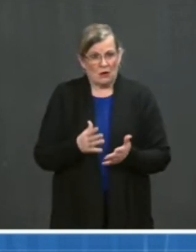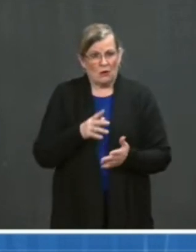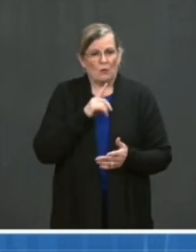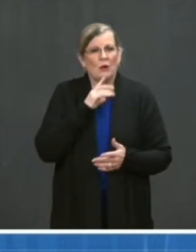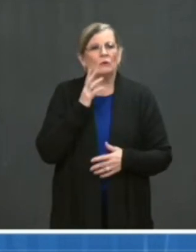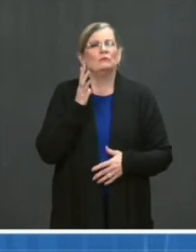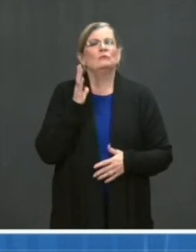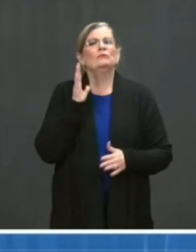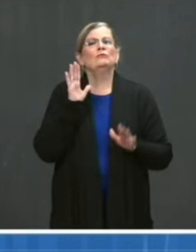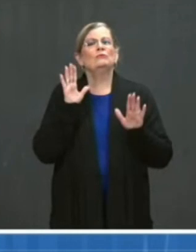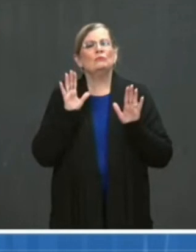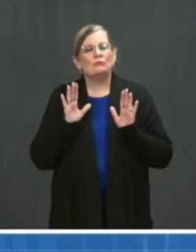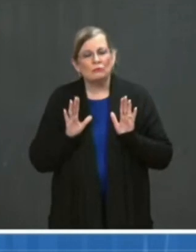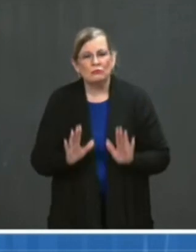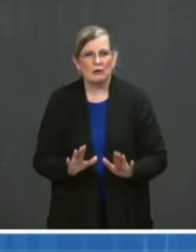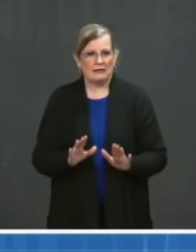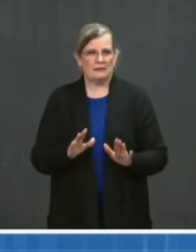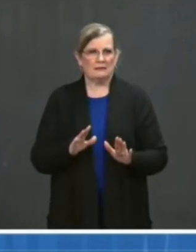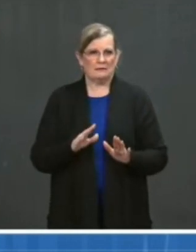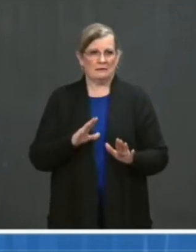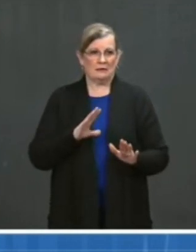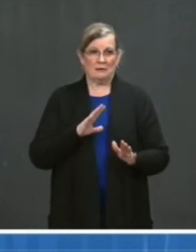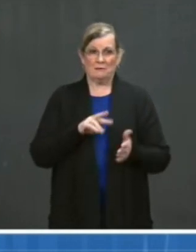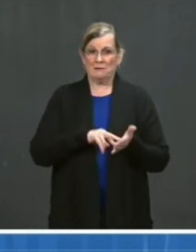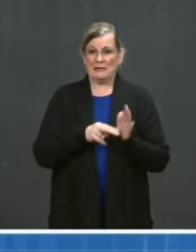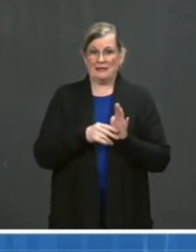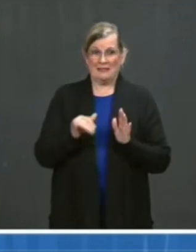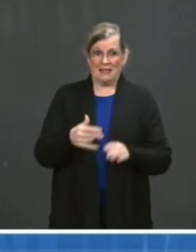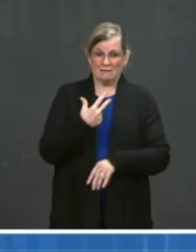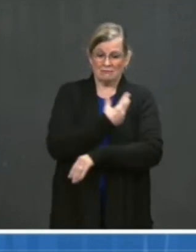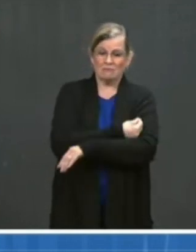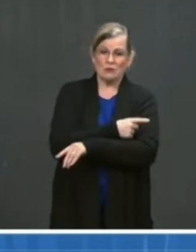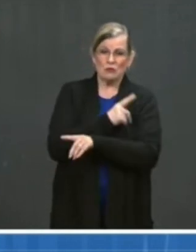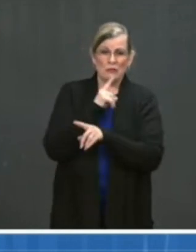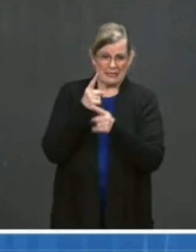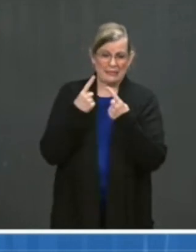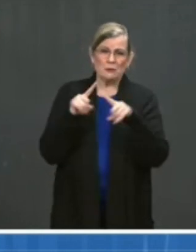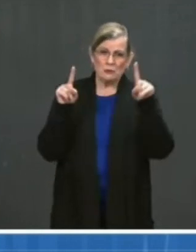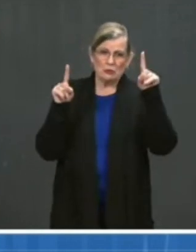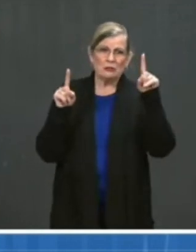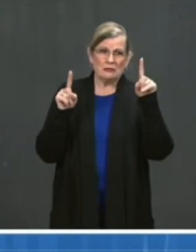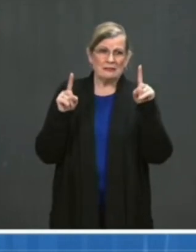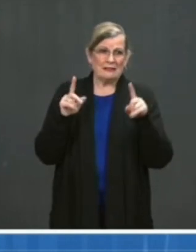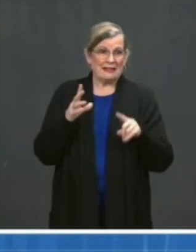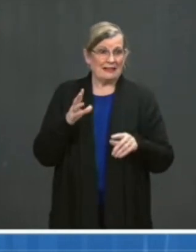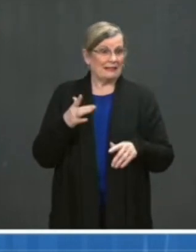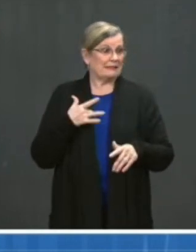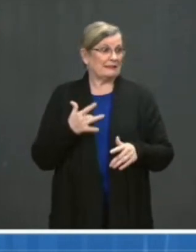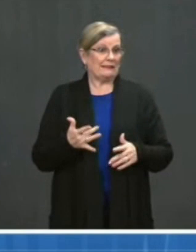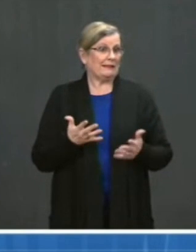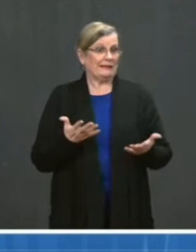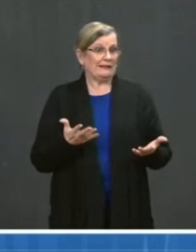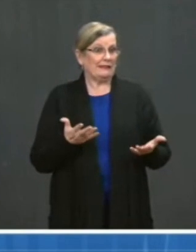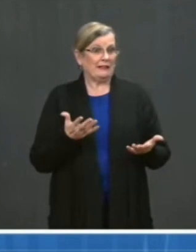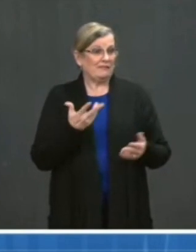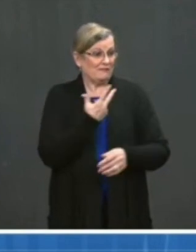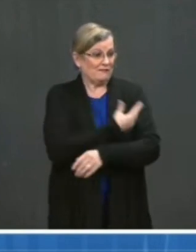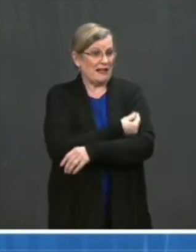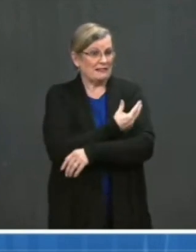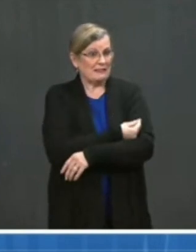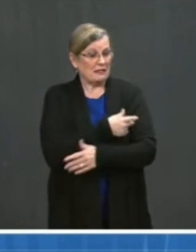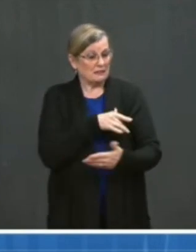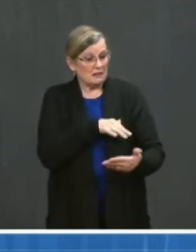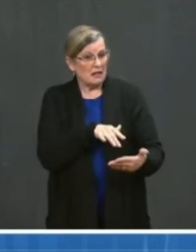often the efficacy in the pristine conditions of a trial turn out to be better than the real-world effectiveness.